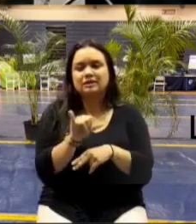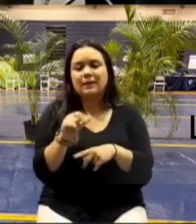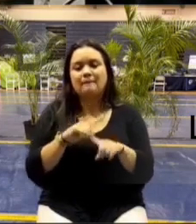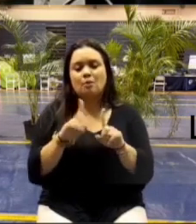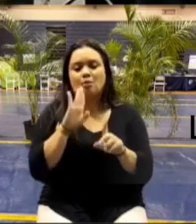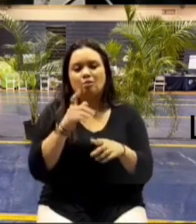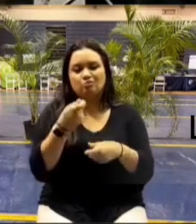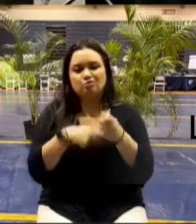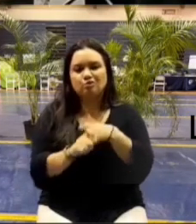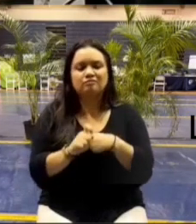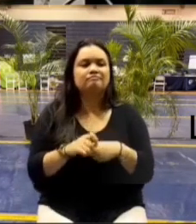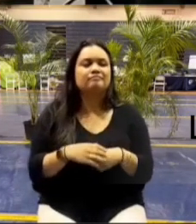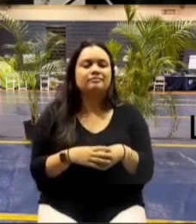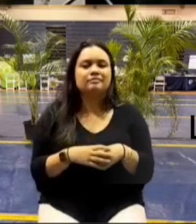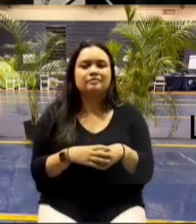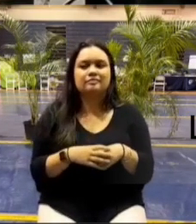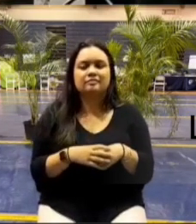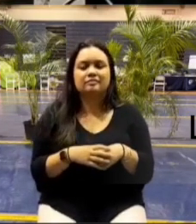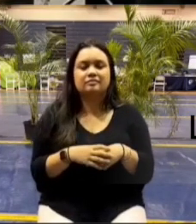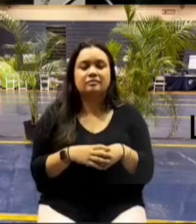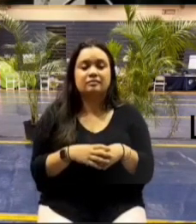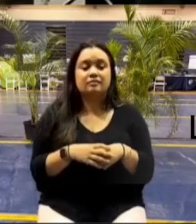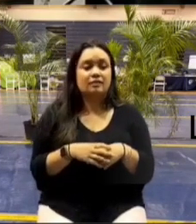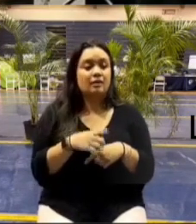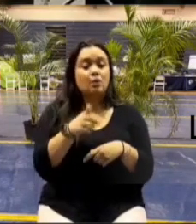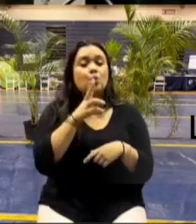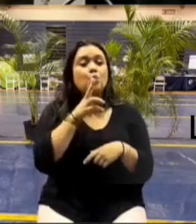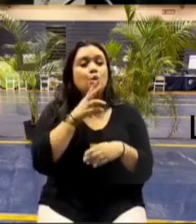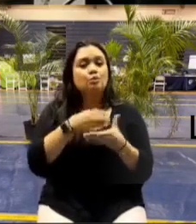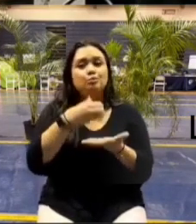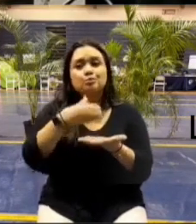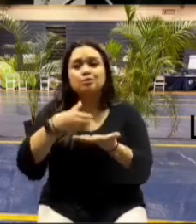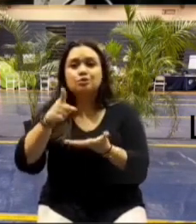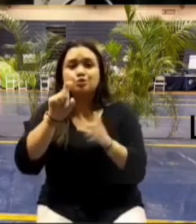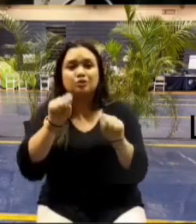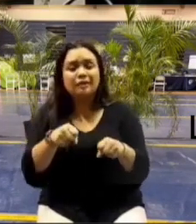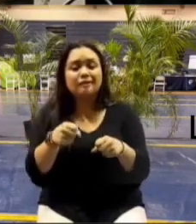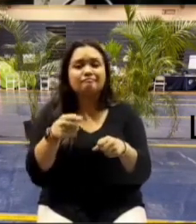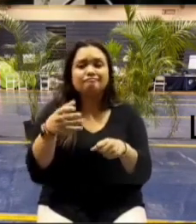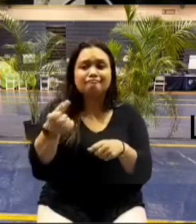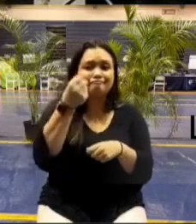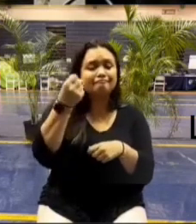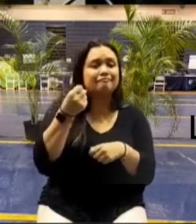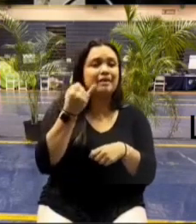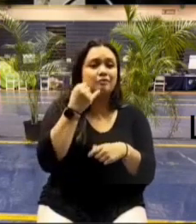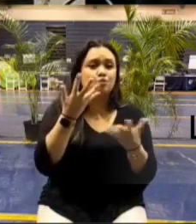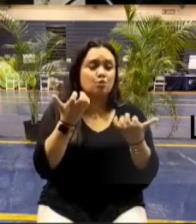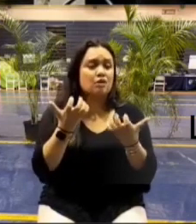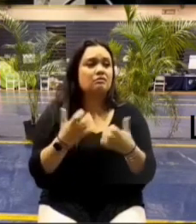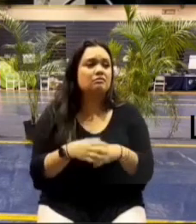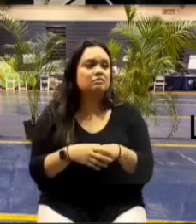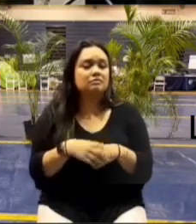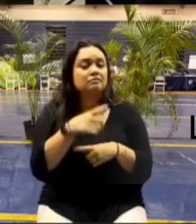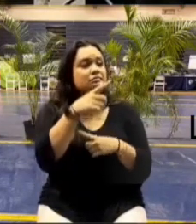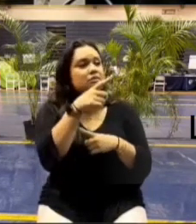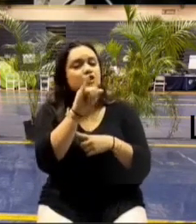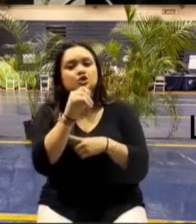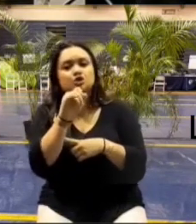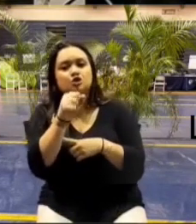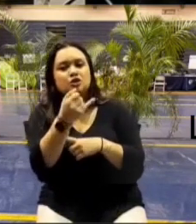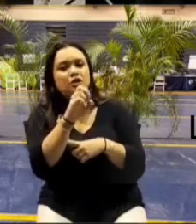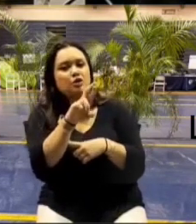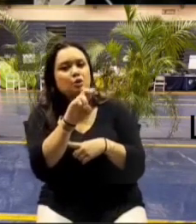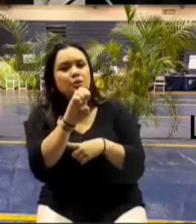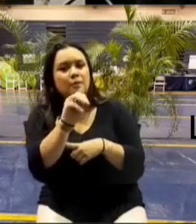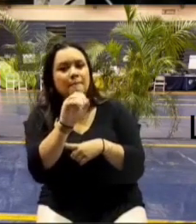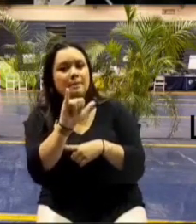jeremy asked this question i want to let you know again those bottles of water in the front please help yourself if you would like some go ahead jeremy so for mayor in the